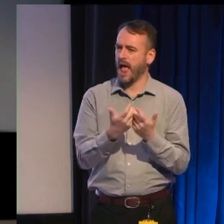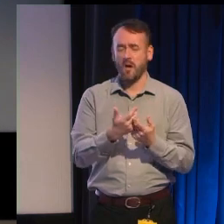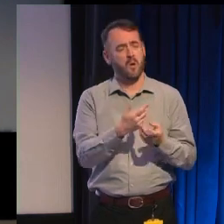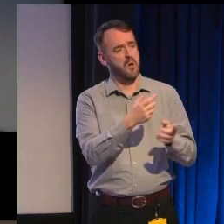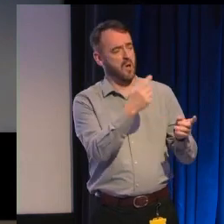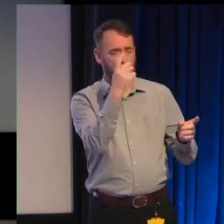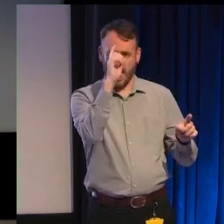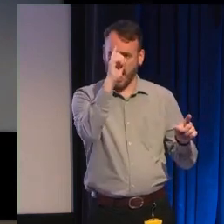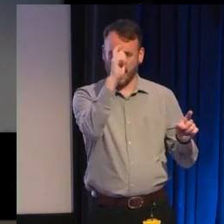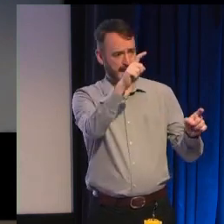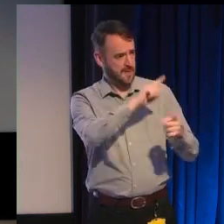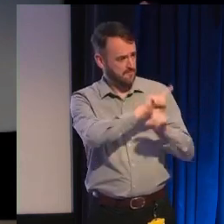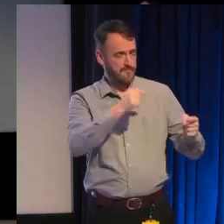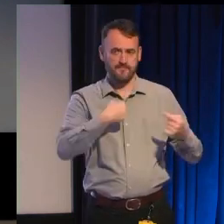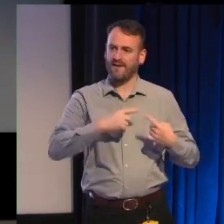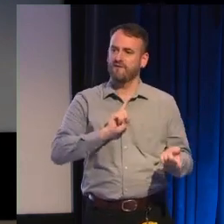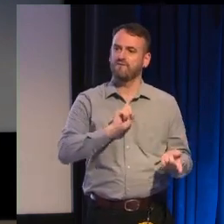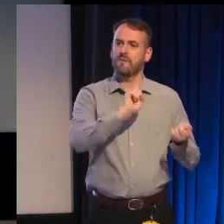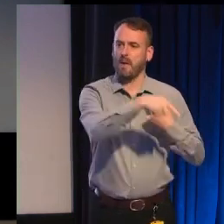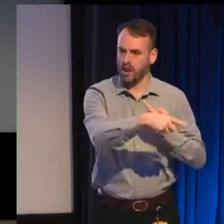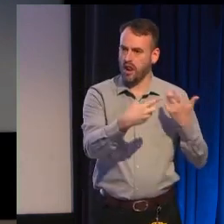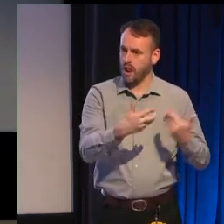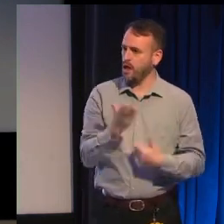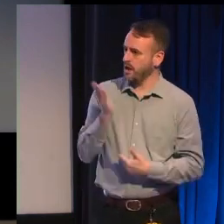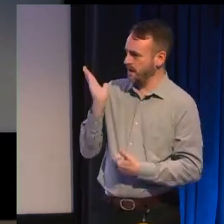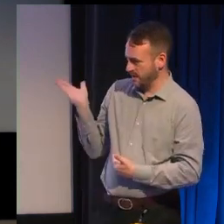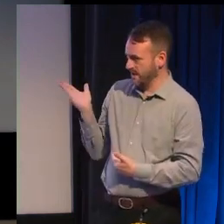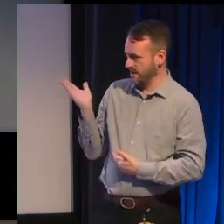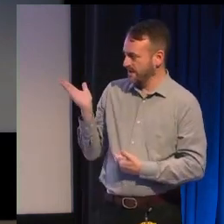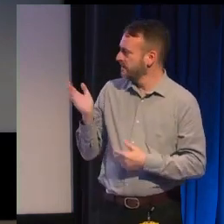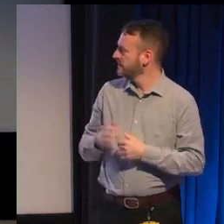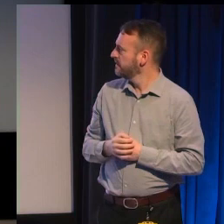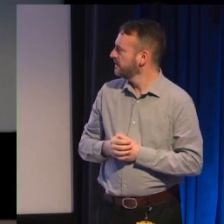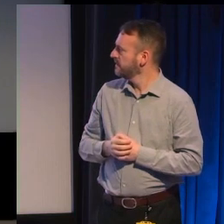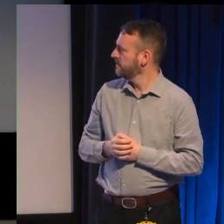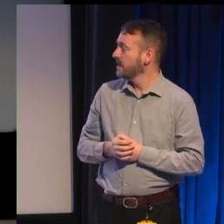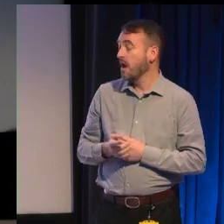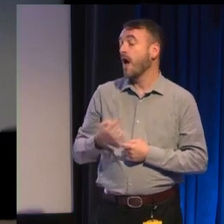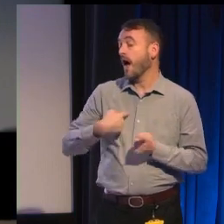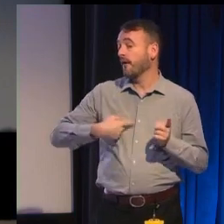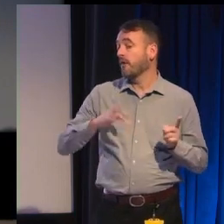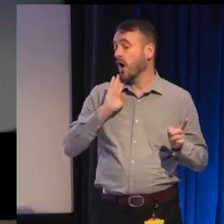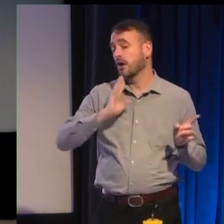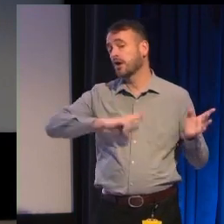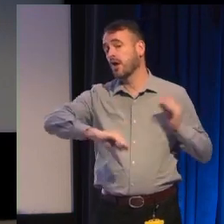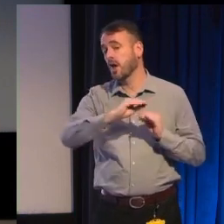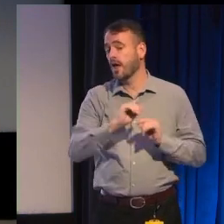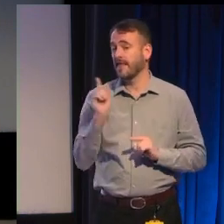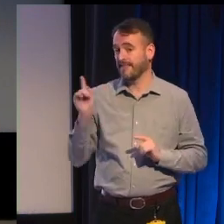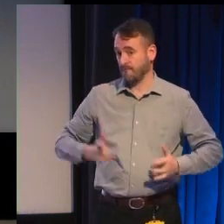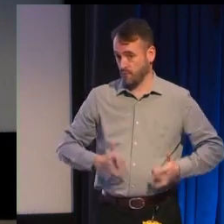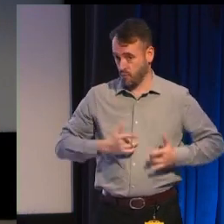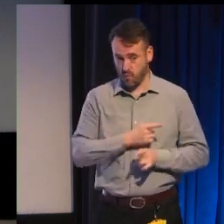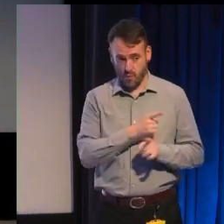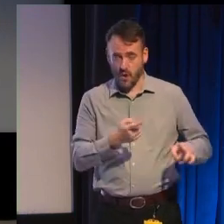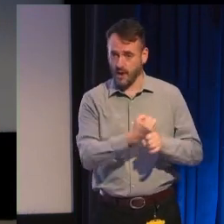to be debunked and this one is no different I've heard this sentiment from some game developers